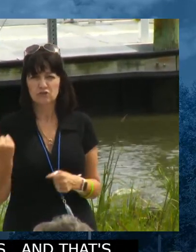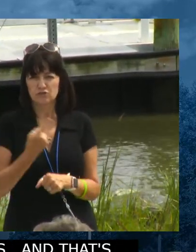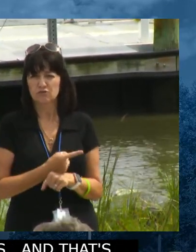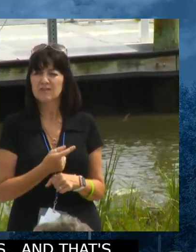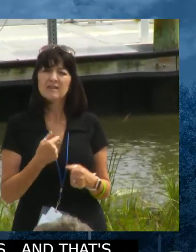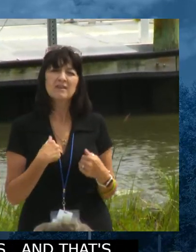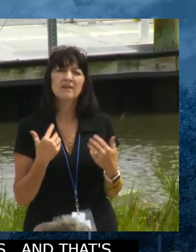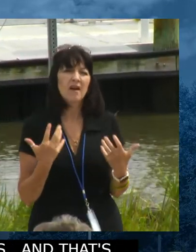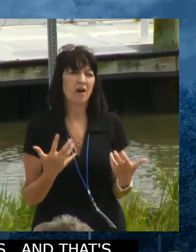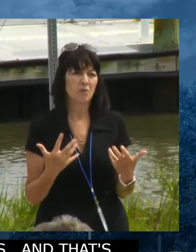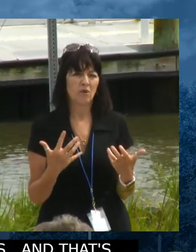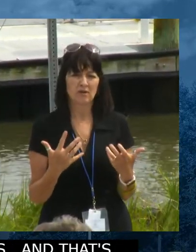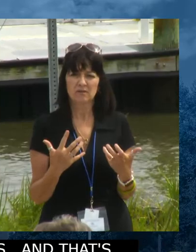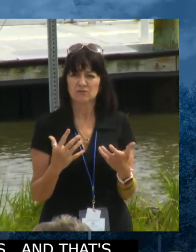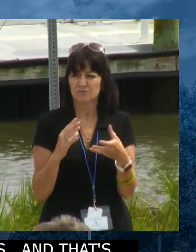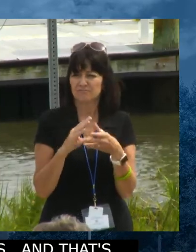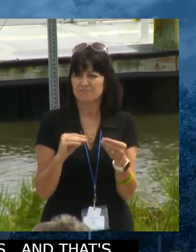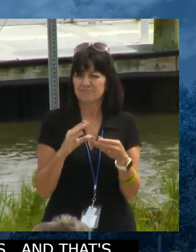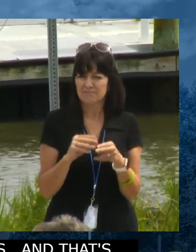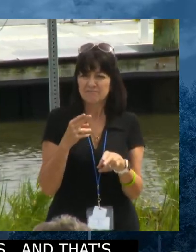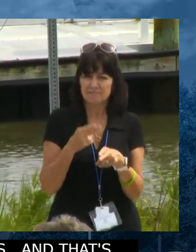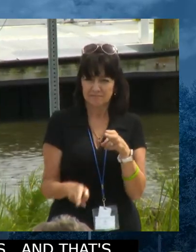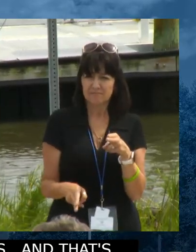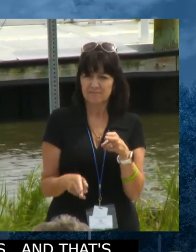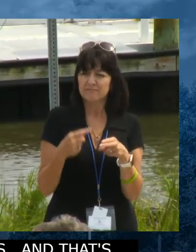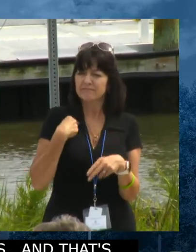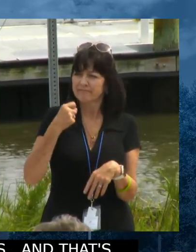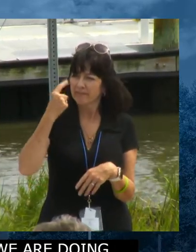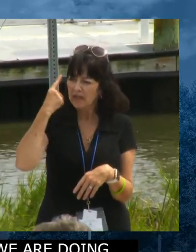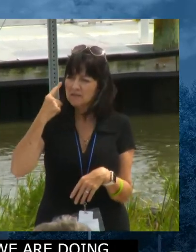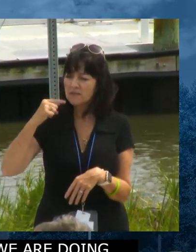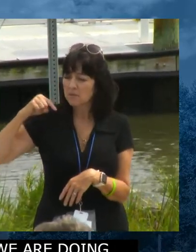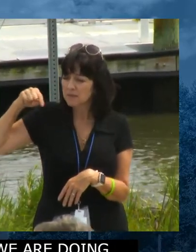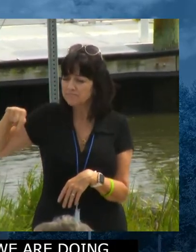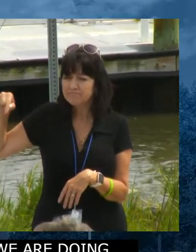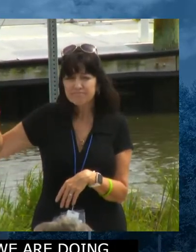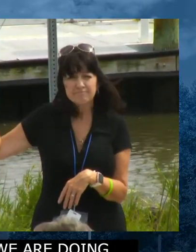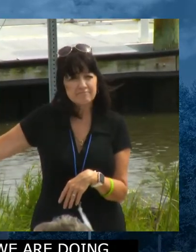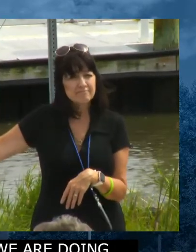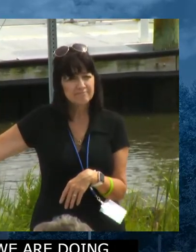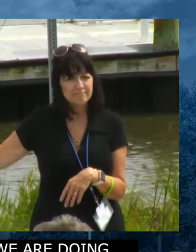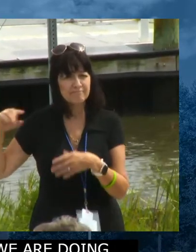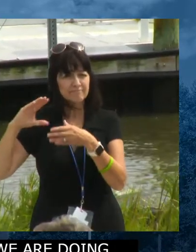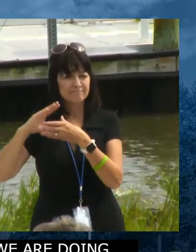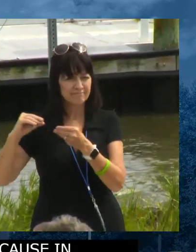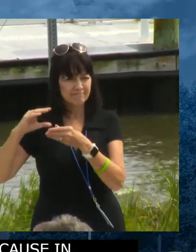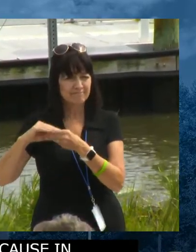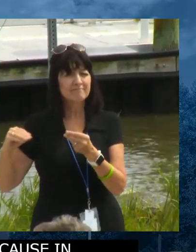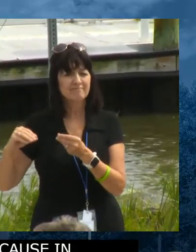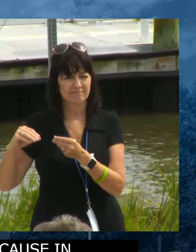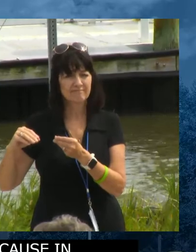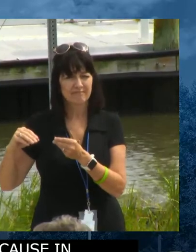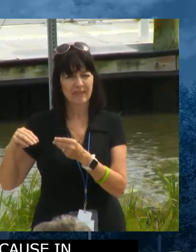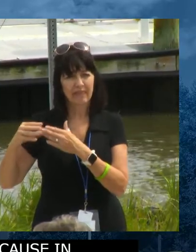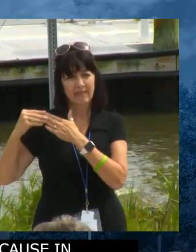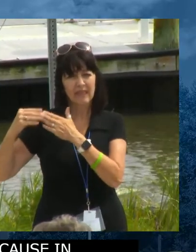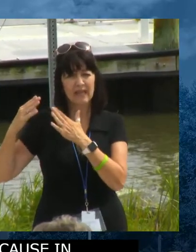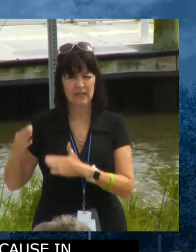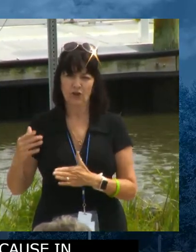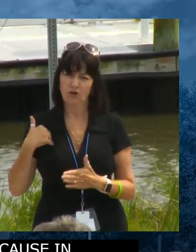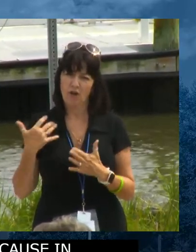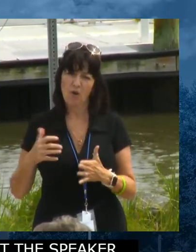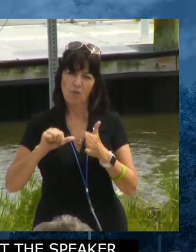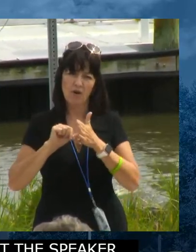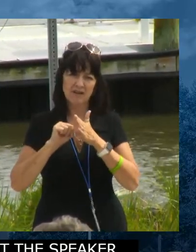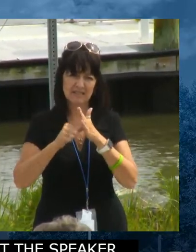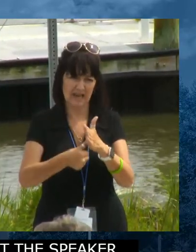to all the tremendous things that the speaker and the secretary and the governor said about the majority leader, I wanted to emphasize the fact